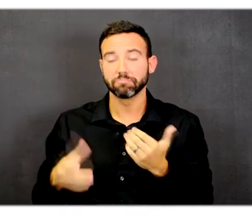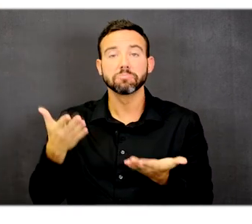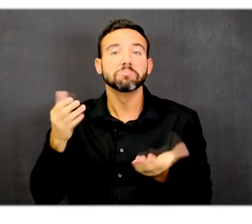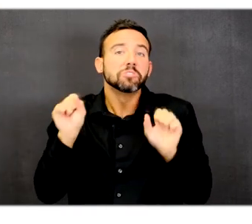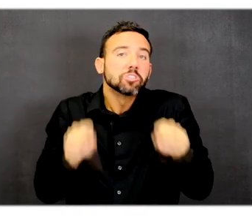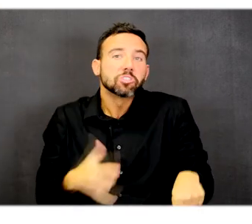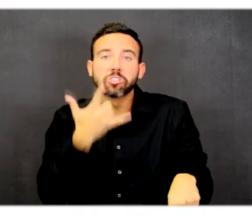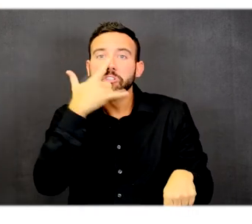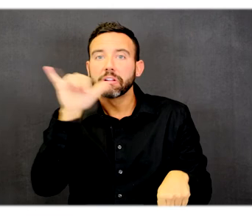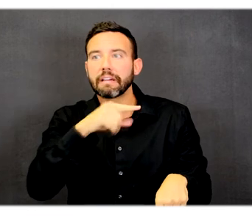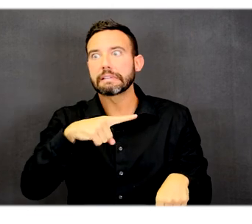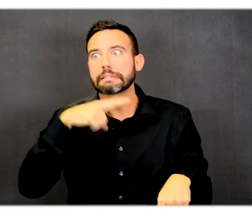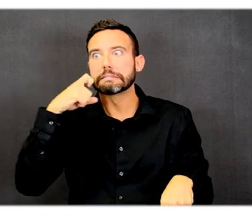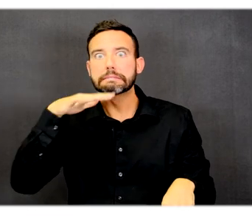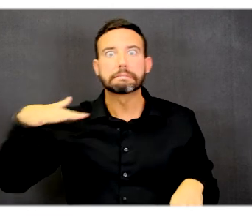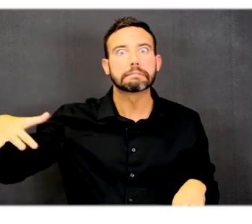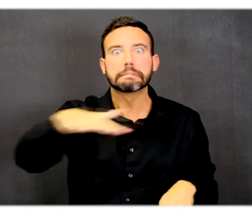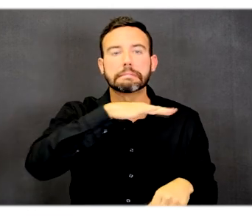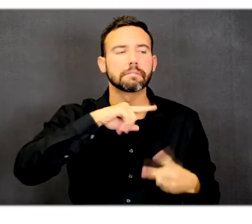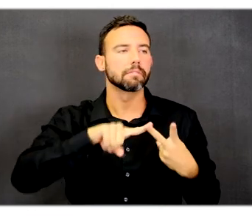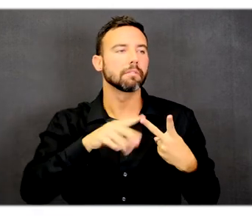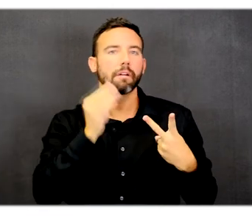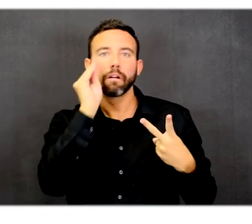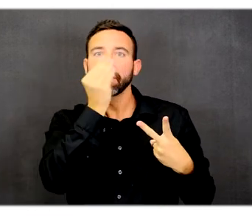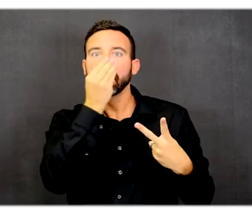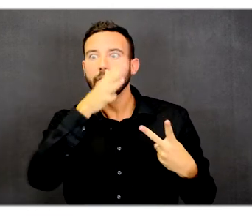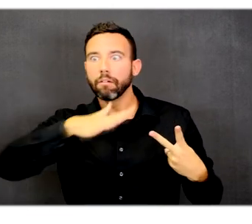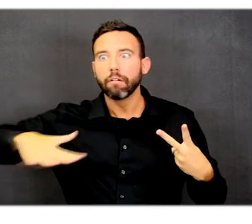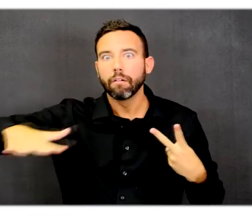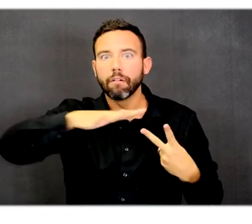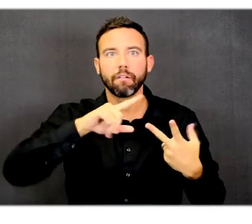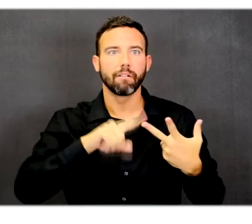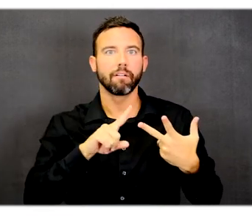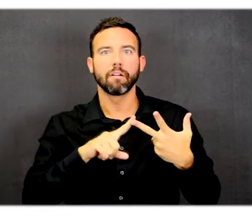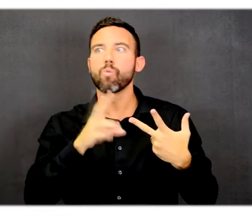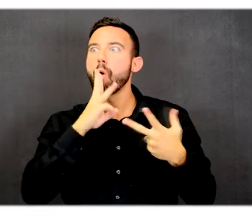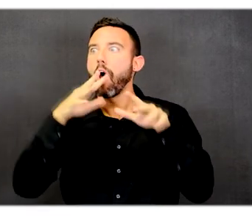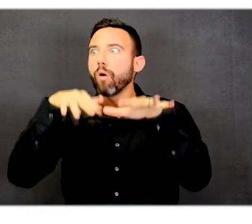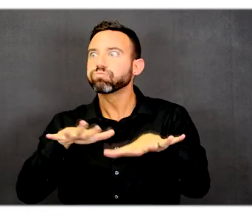prairie, a high desert, a coastal zone, or a big thicket.